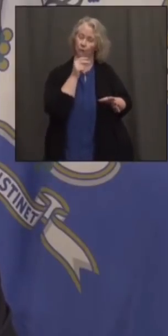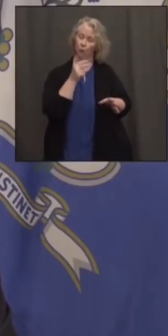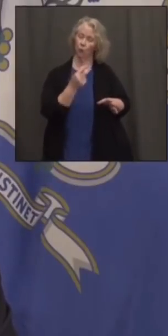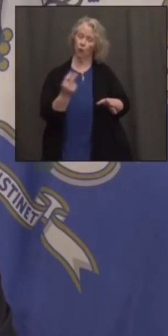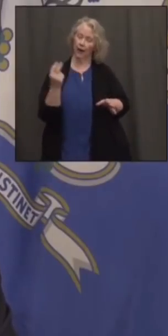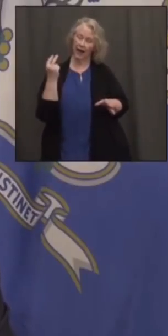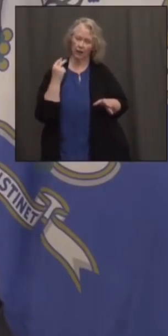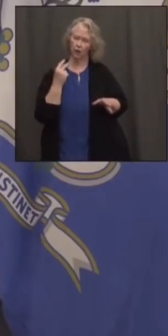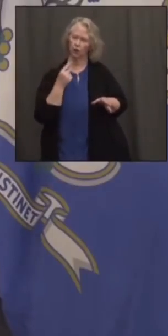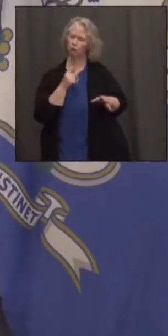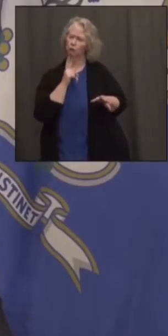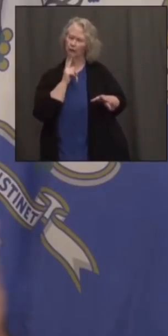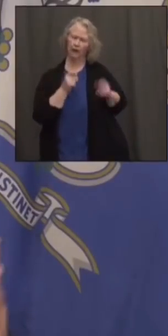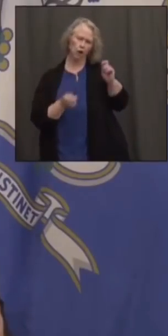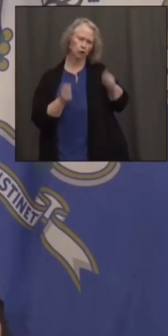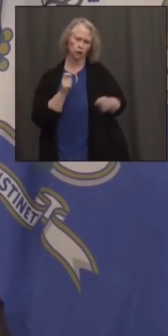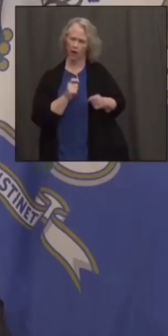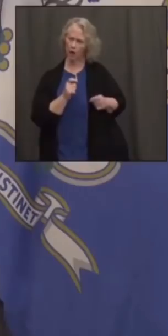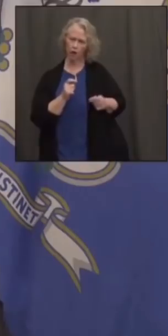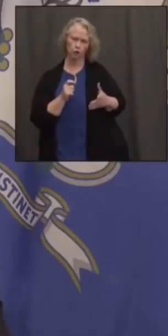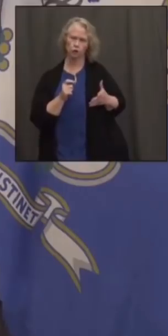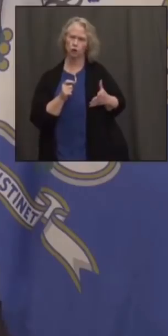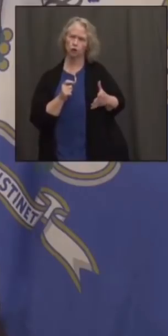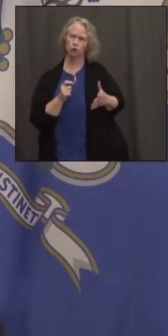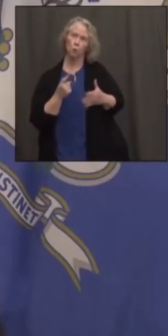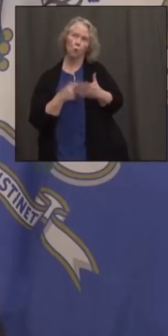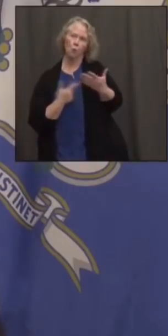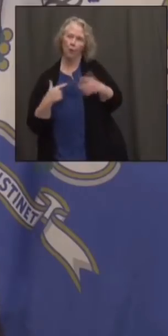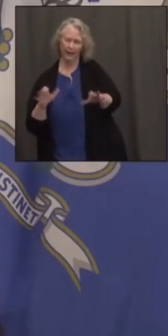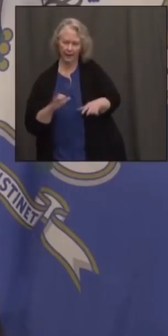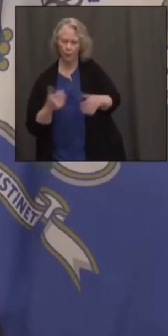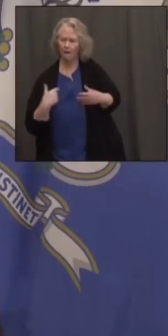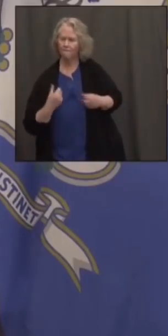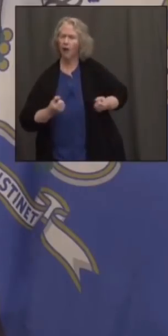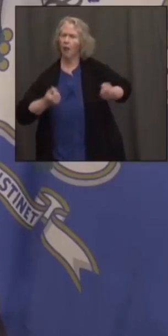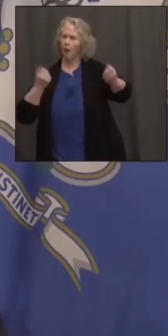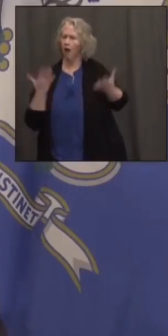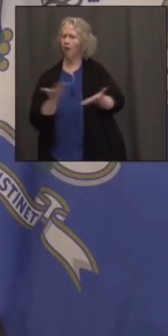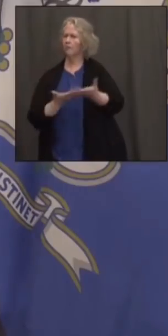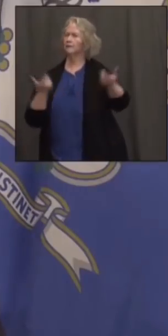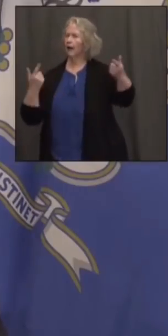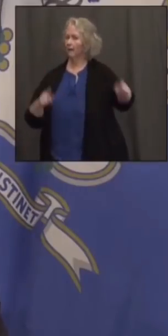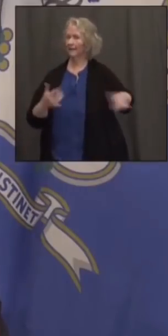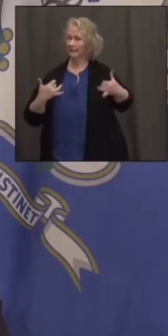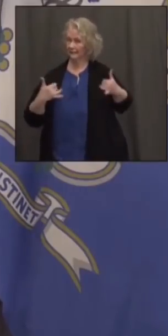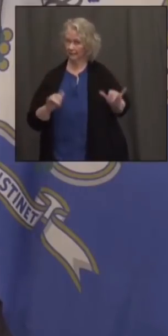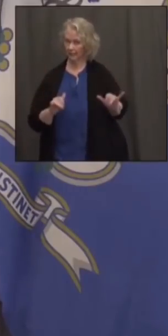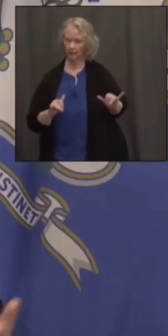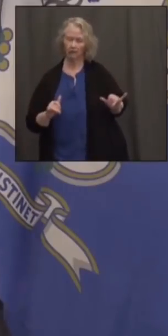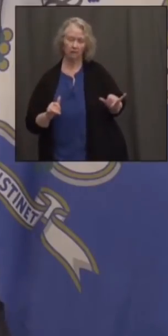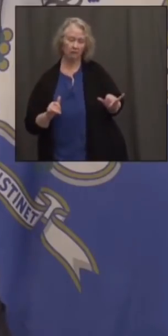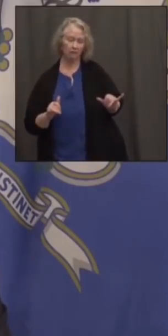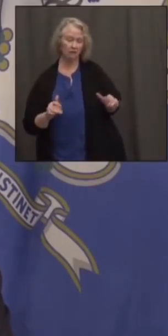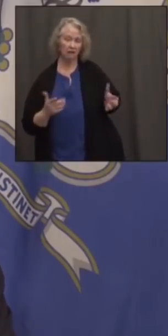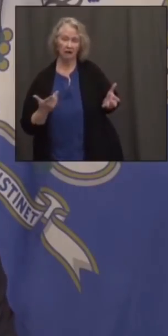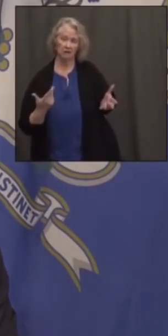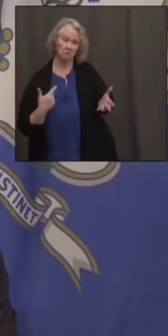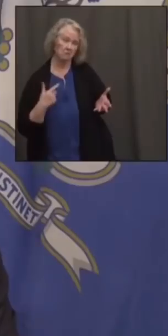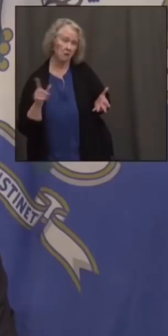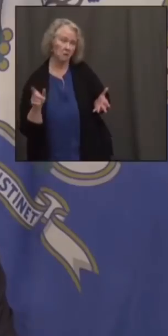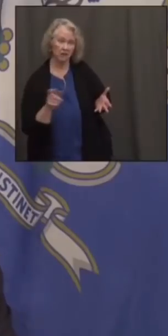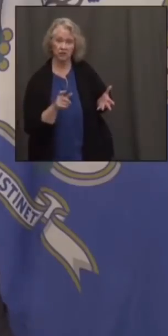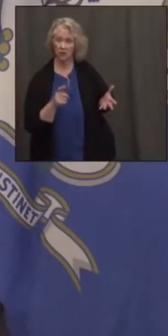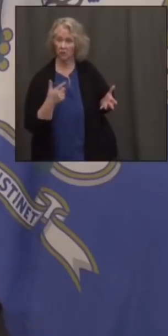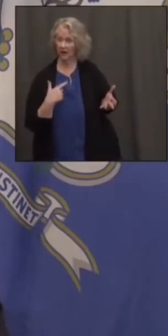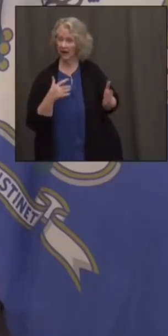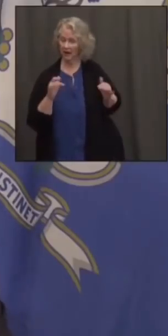year. There's a lot going on in this building for another couple of weeks. So I'll ask you, Hugh. I mean, we can keep going in this process. We